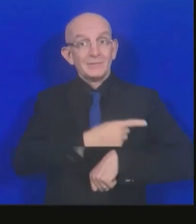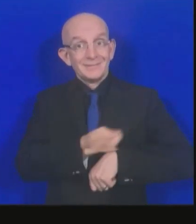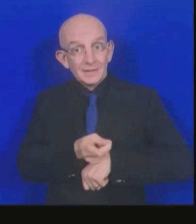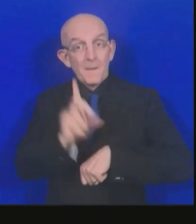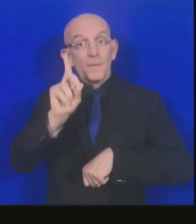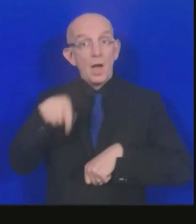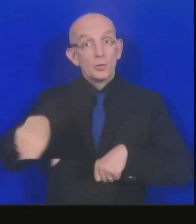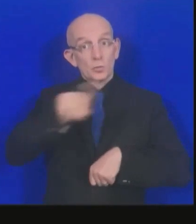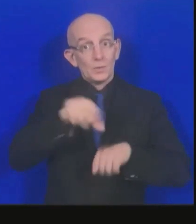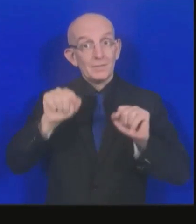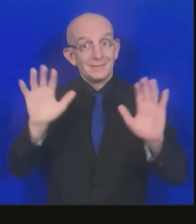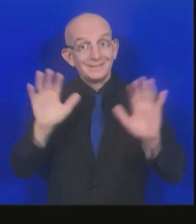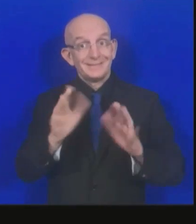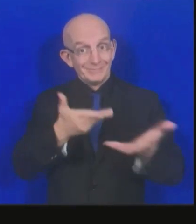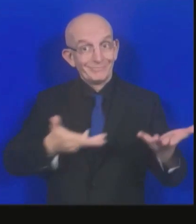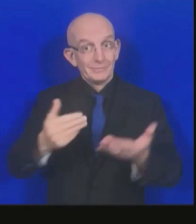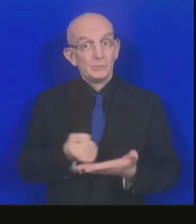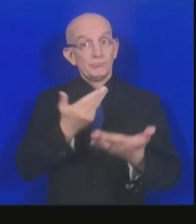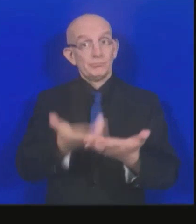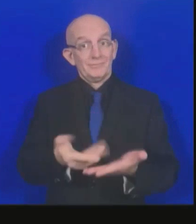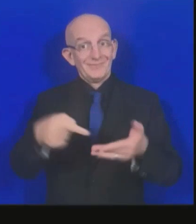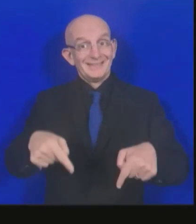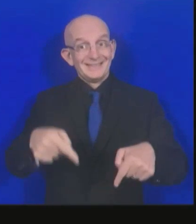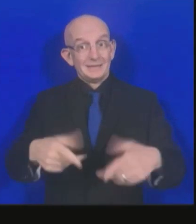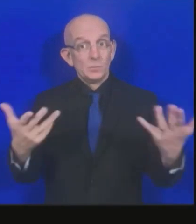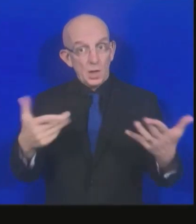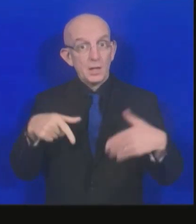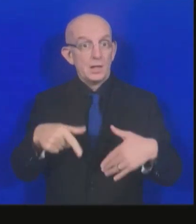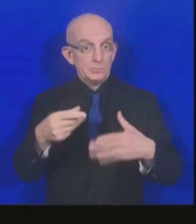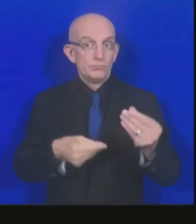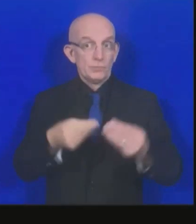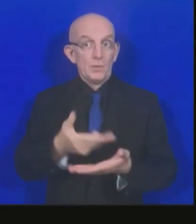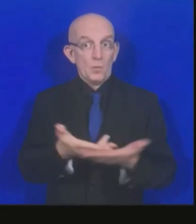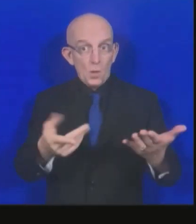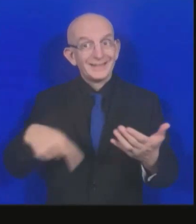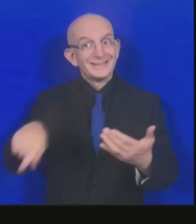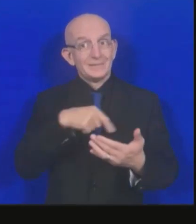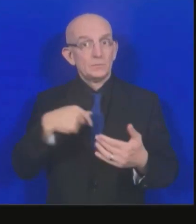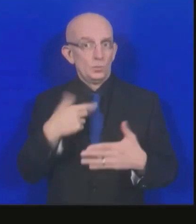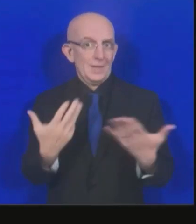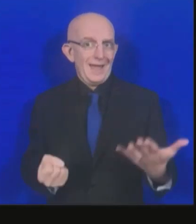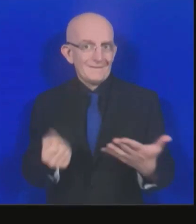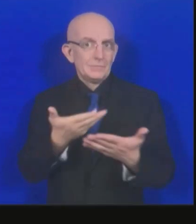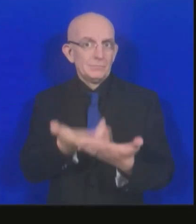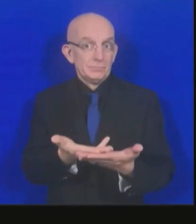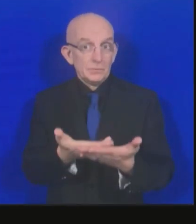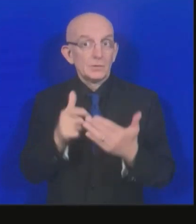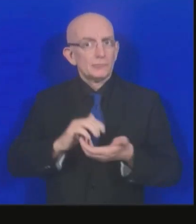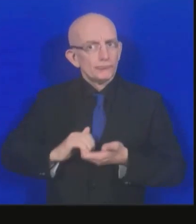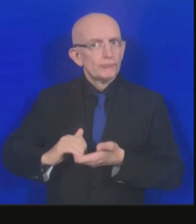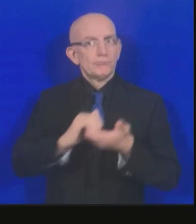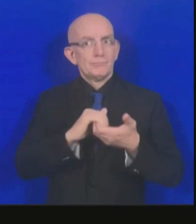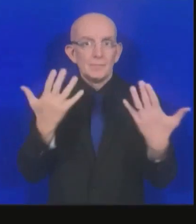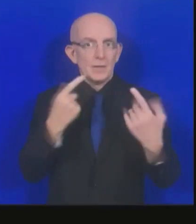the UN, on this issue, we have achieved solidarity in words. Madam, when will